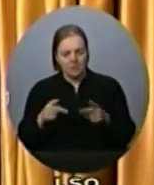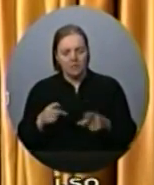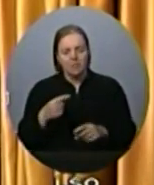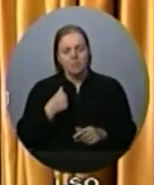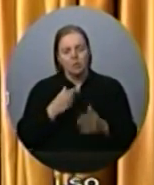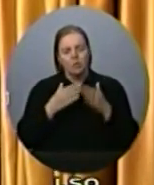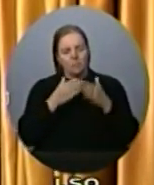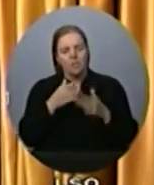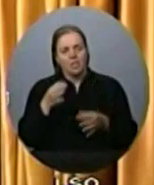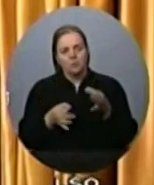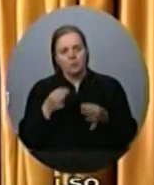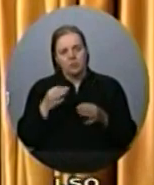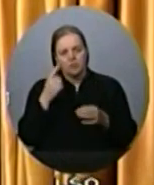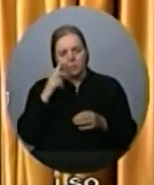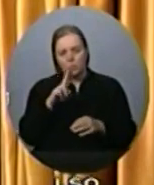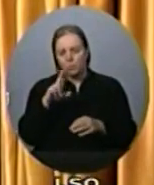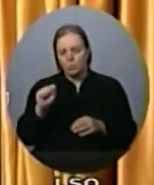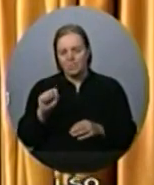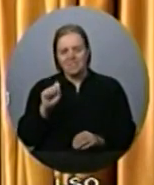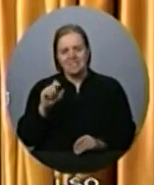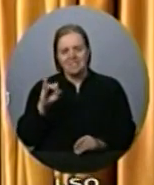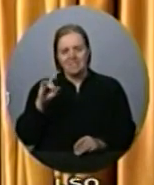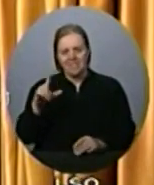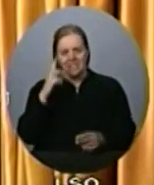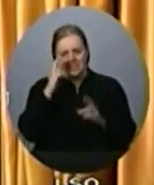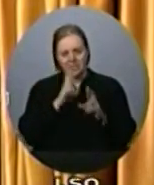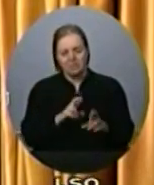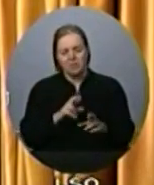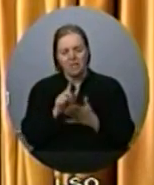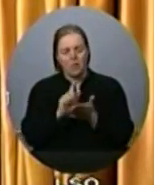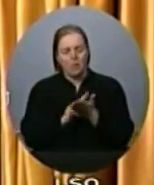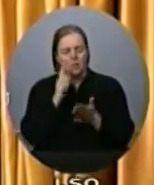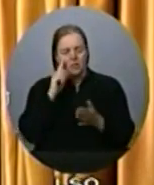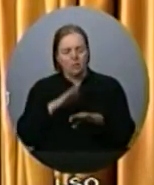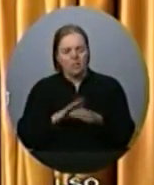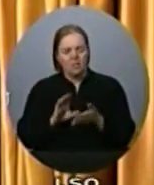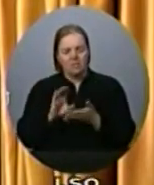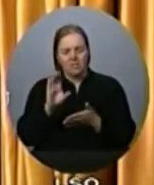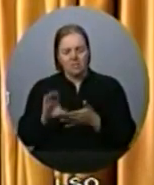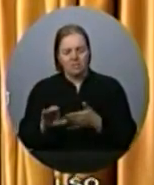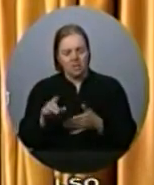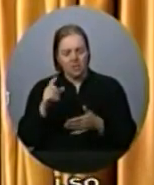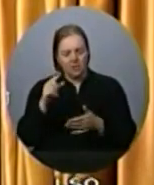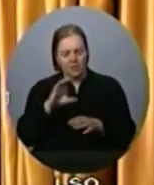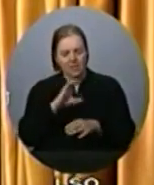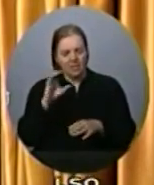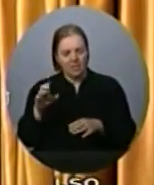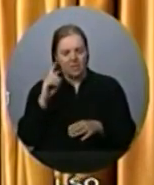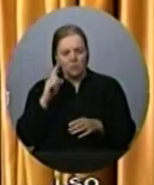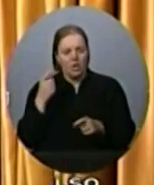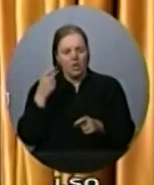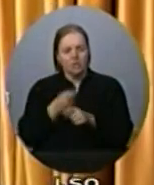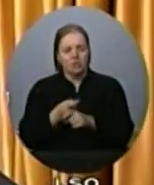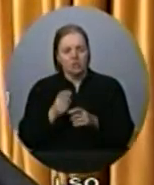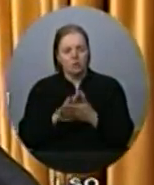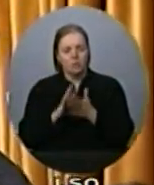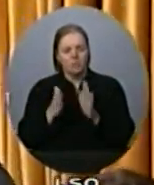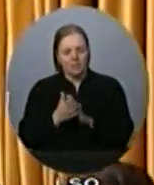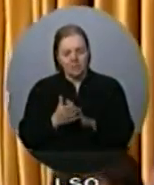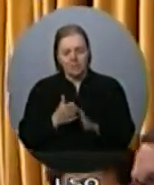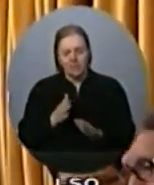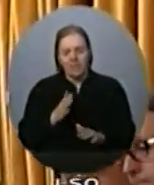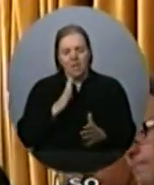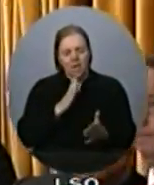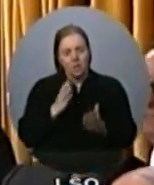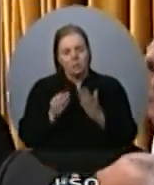vibrant steel industry in Hamilton and Ontario. Can the Minister of Industry update the House on this important issue? The Honourable